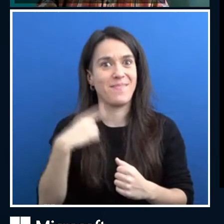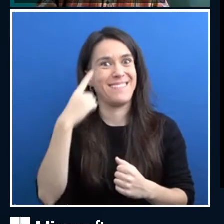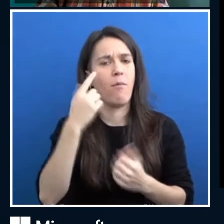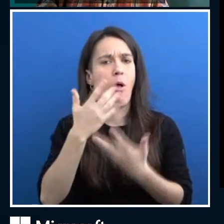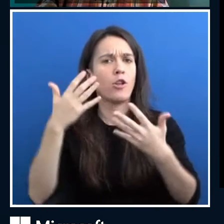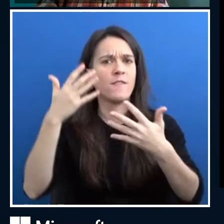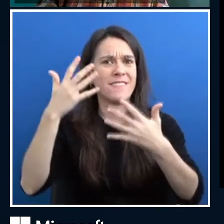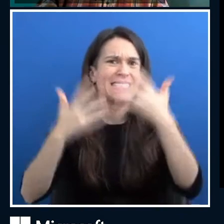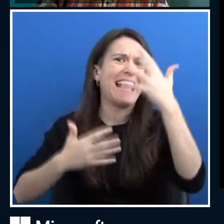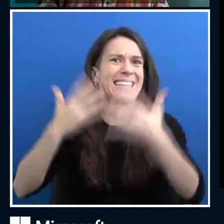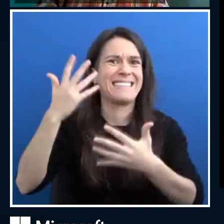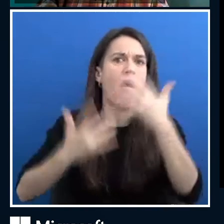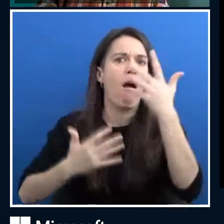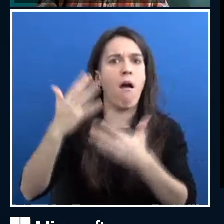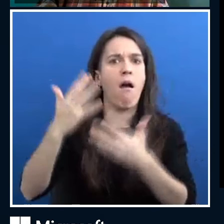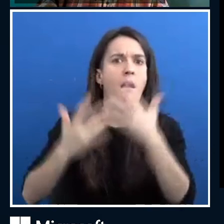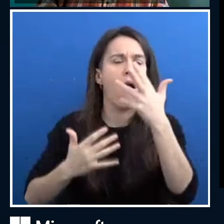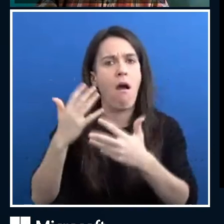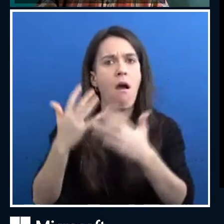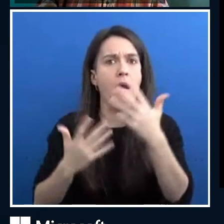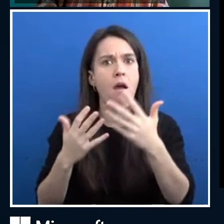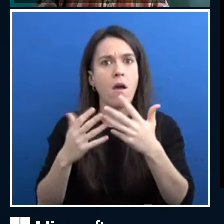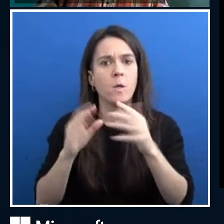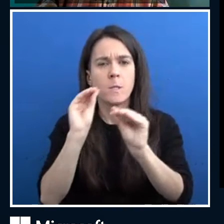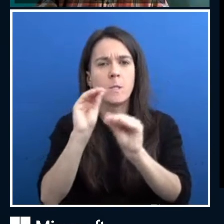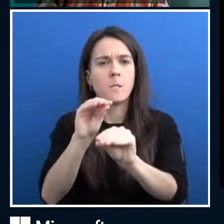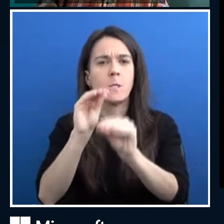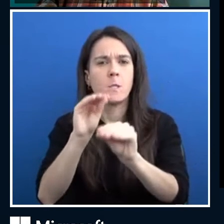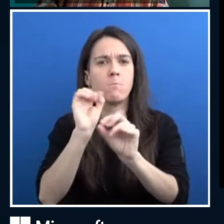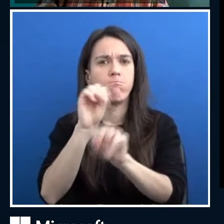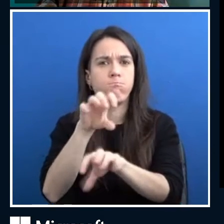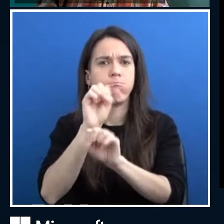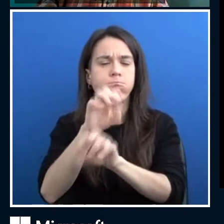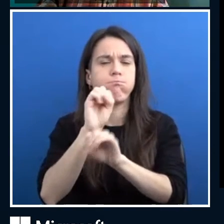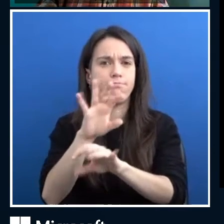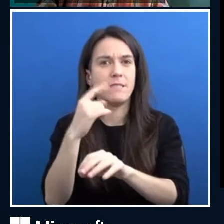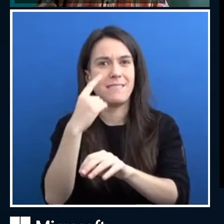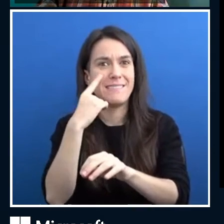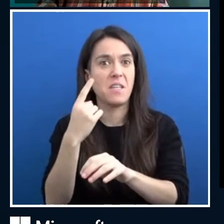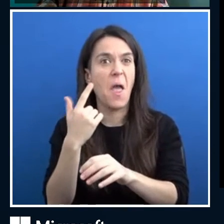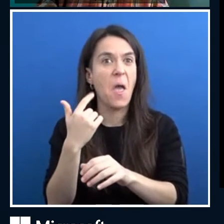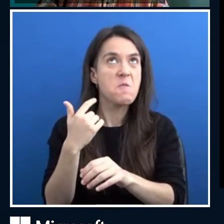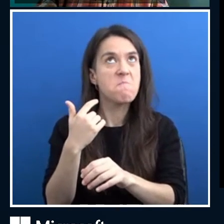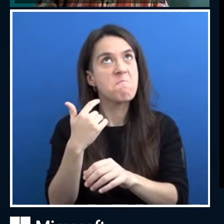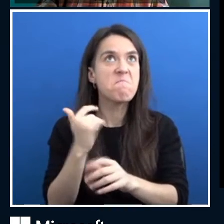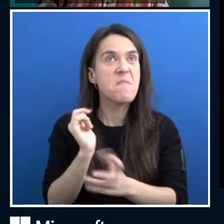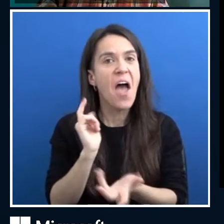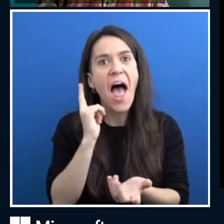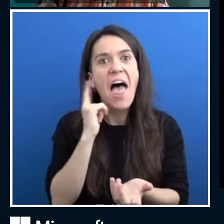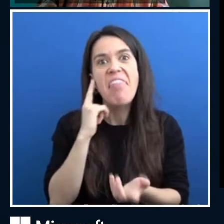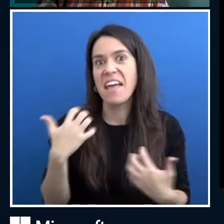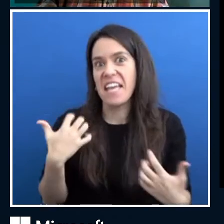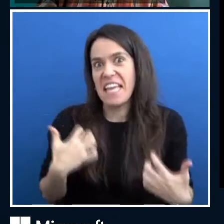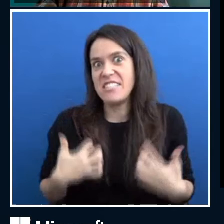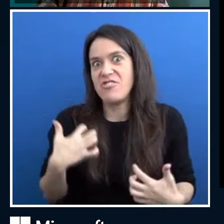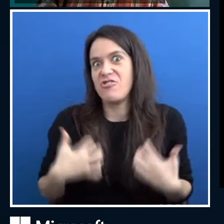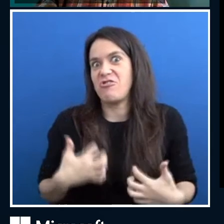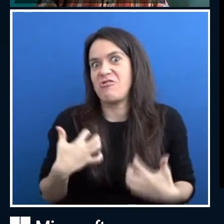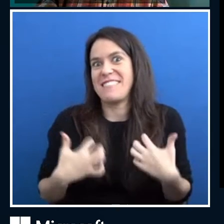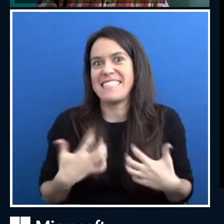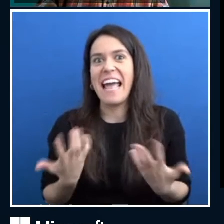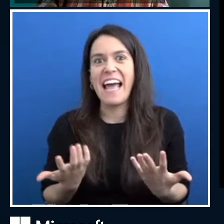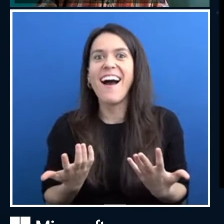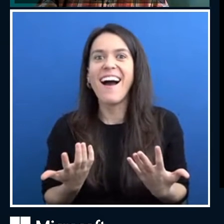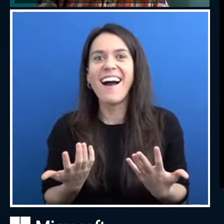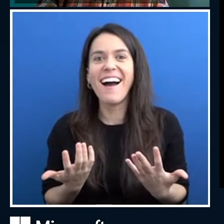long as you have something where you can intervene, I think I would, yeah, it'd be interesting. It'd be interesting. I've not actually done, I've not been in a